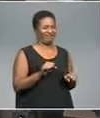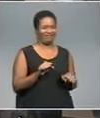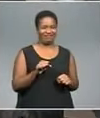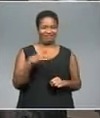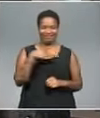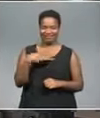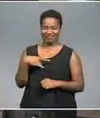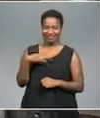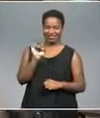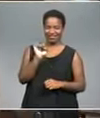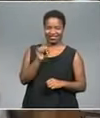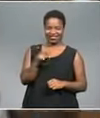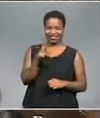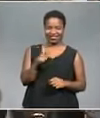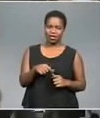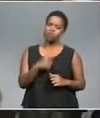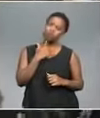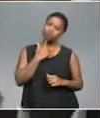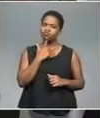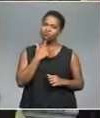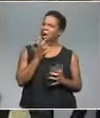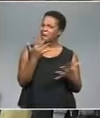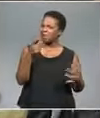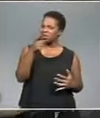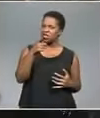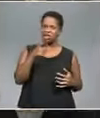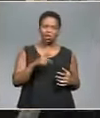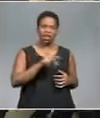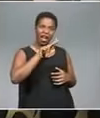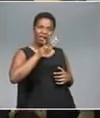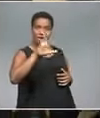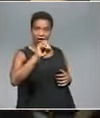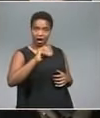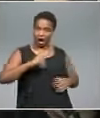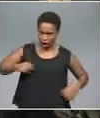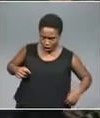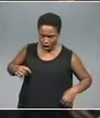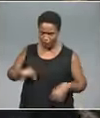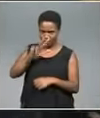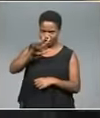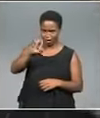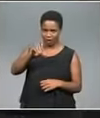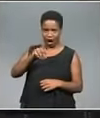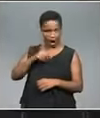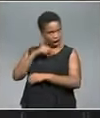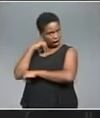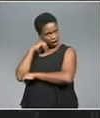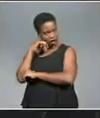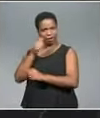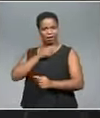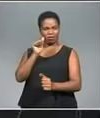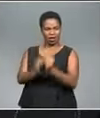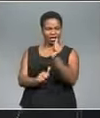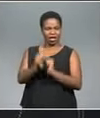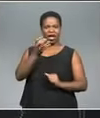like this one. How much for this one? 850. 850? Yeah. My brother, I